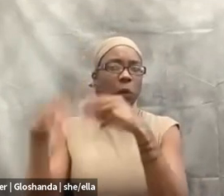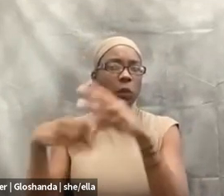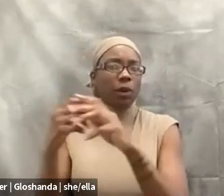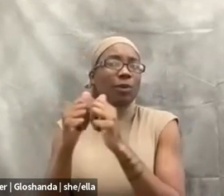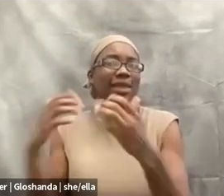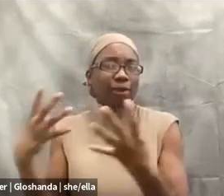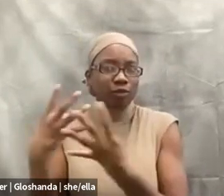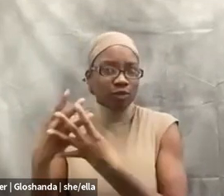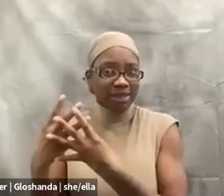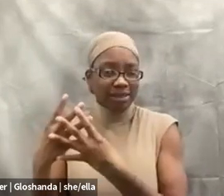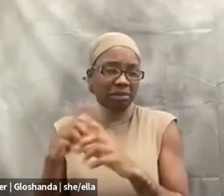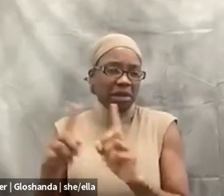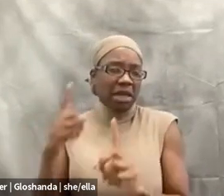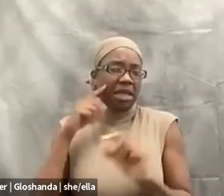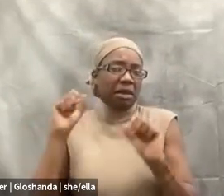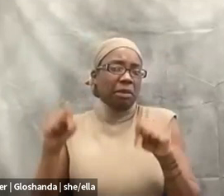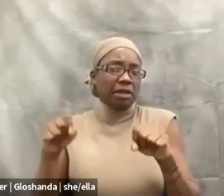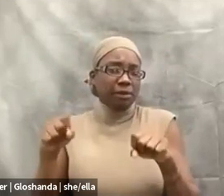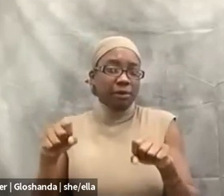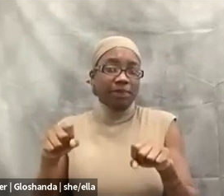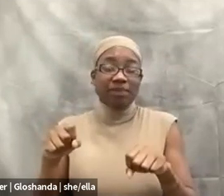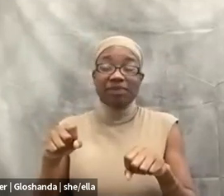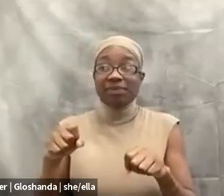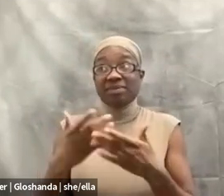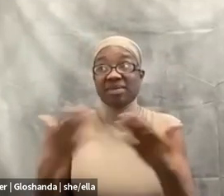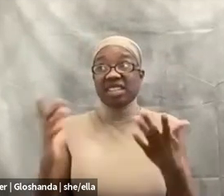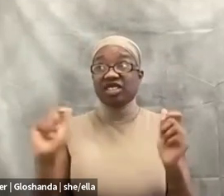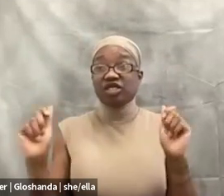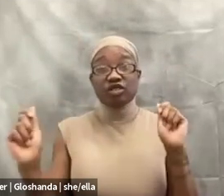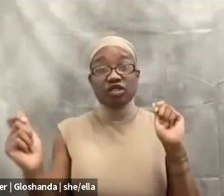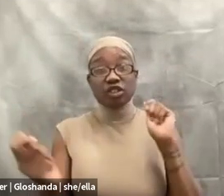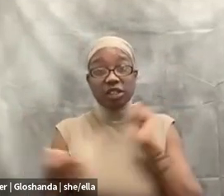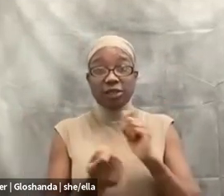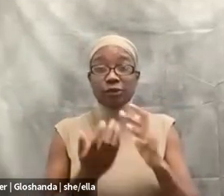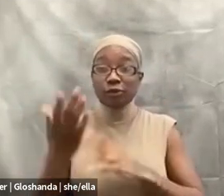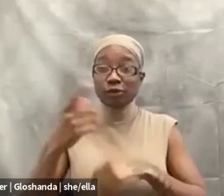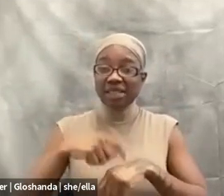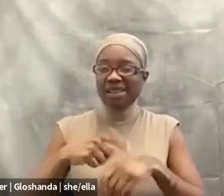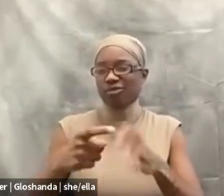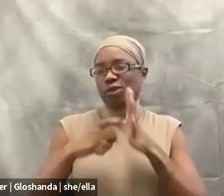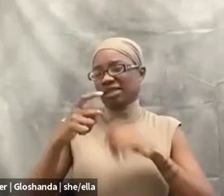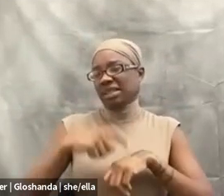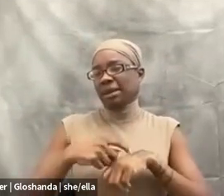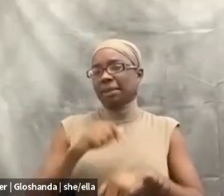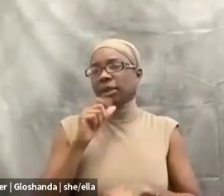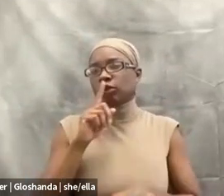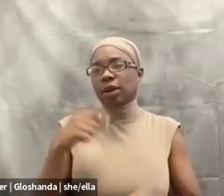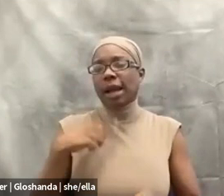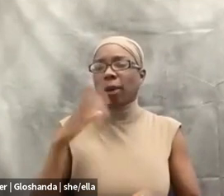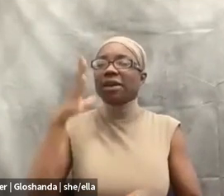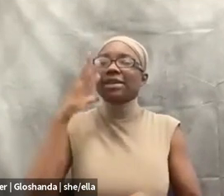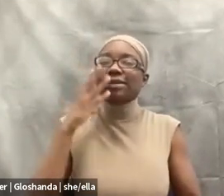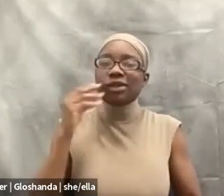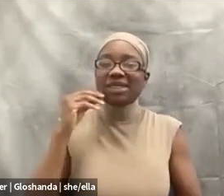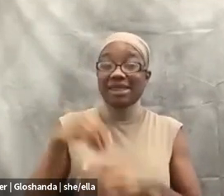Things have changed over time. I think things take time. don't know if it'll happen in my lifetime, but the relationship between involuntary psychiatric